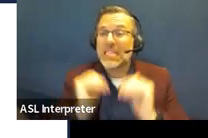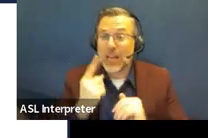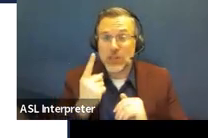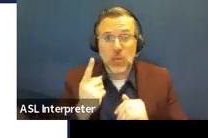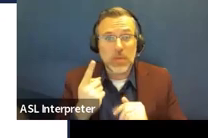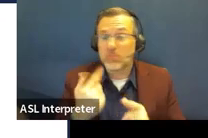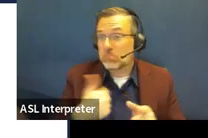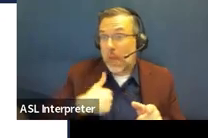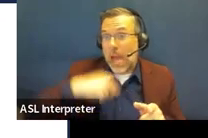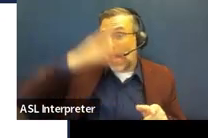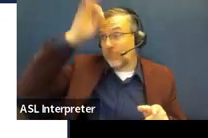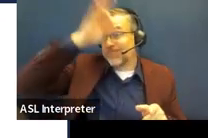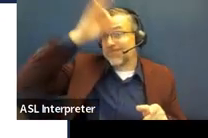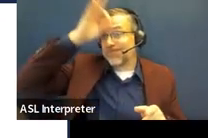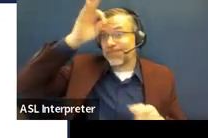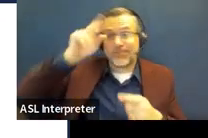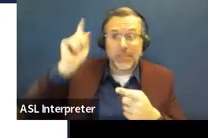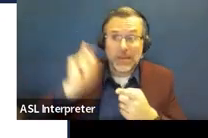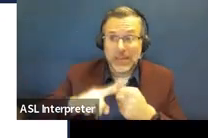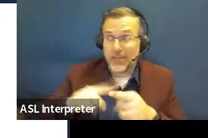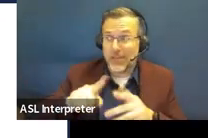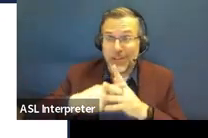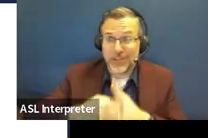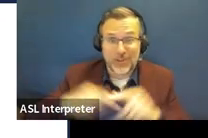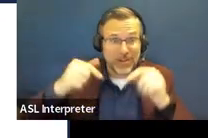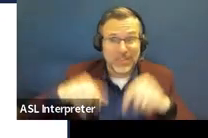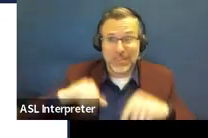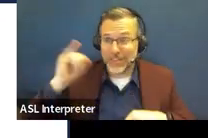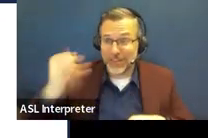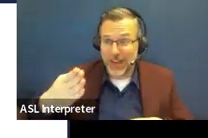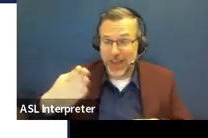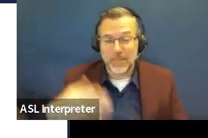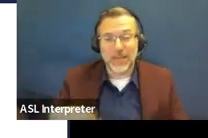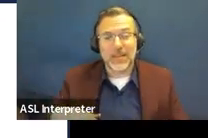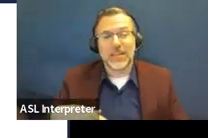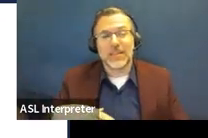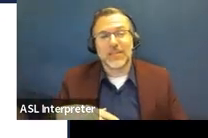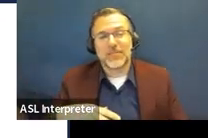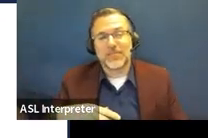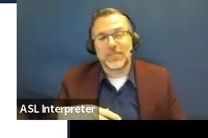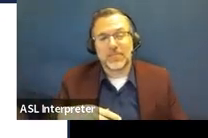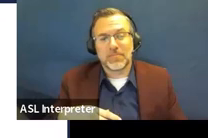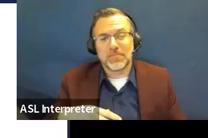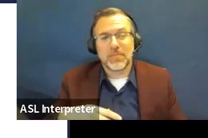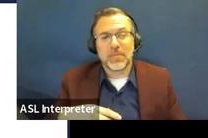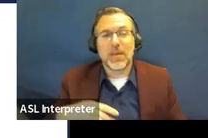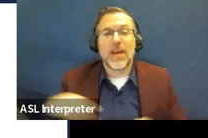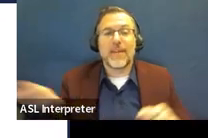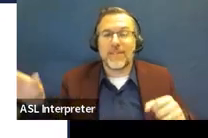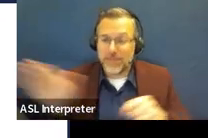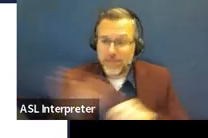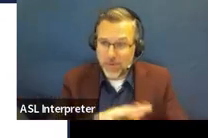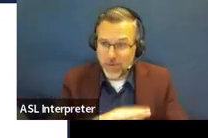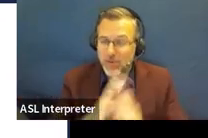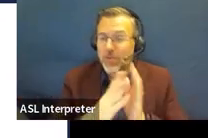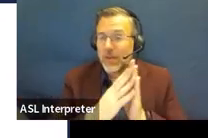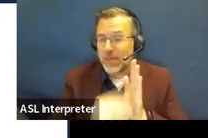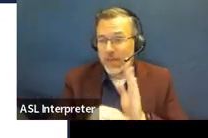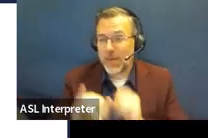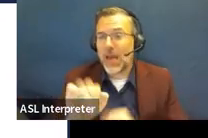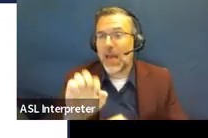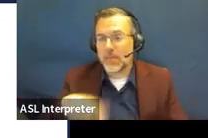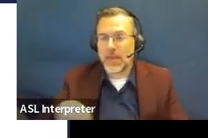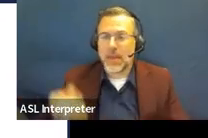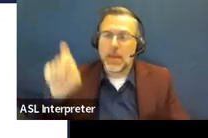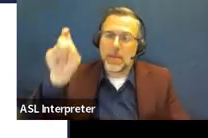until I started this job. And so I'm sure many of mine were late, but a full copy of the IEP must be sent home to